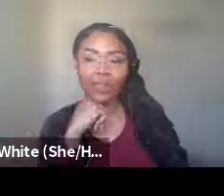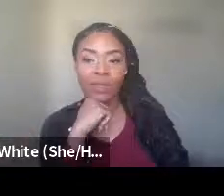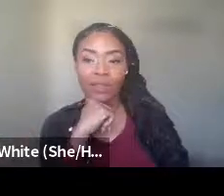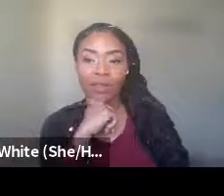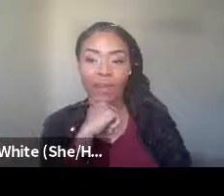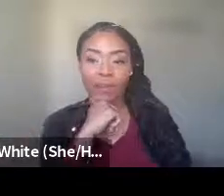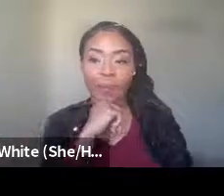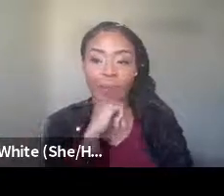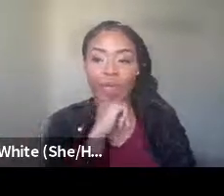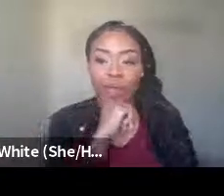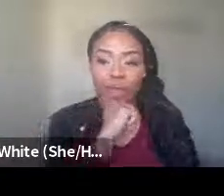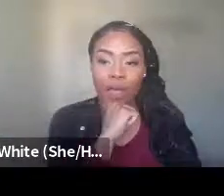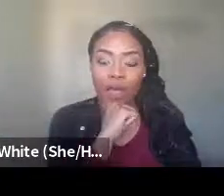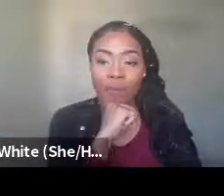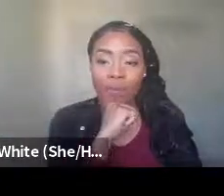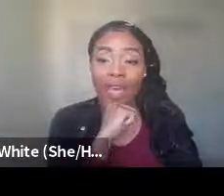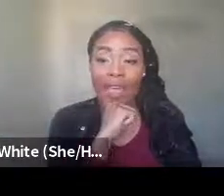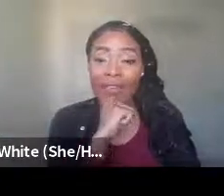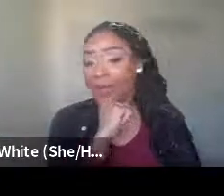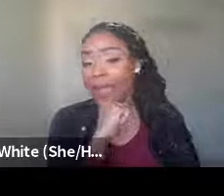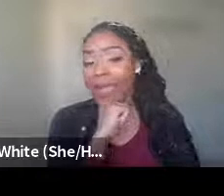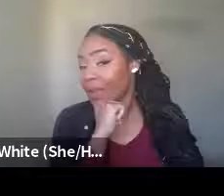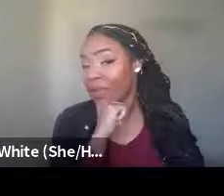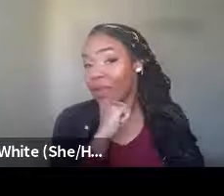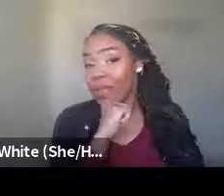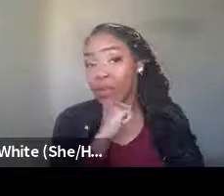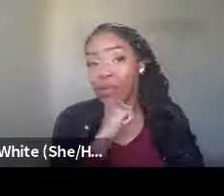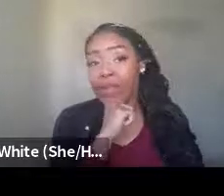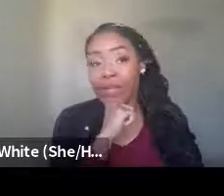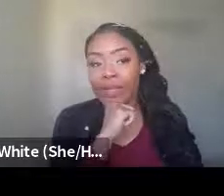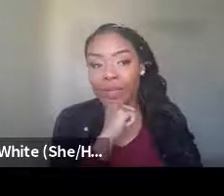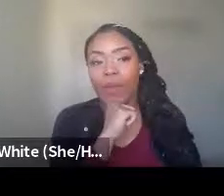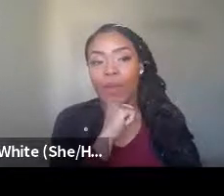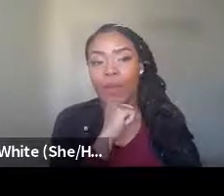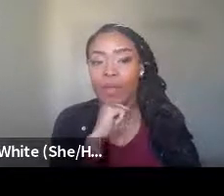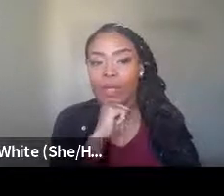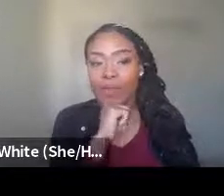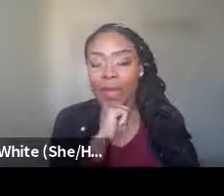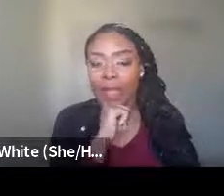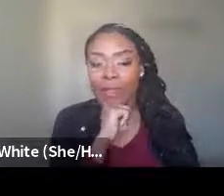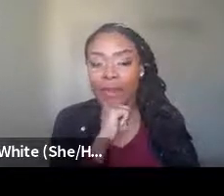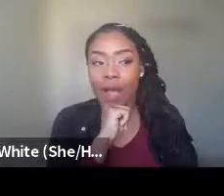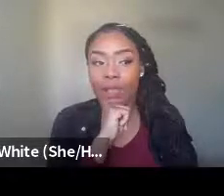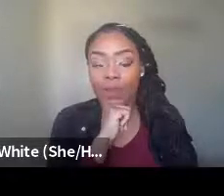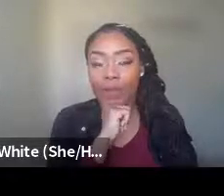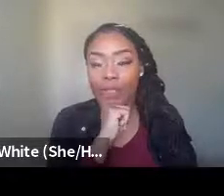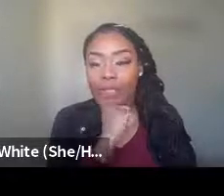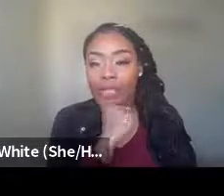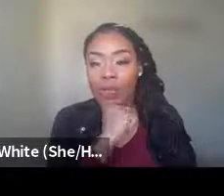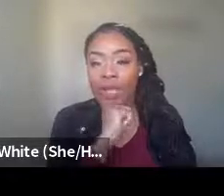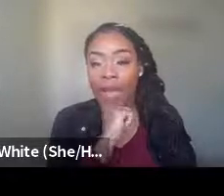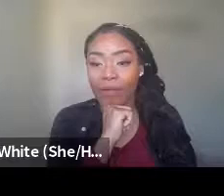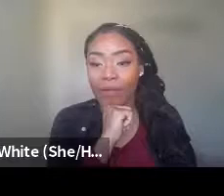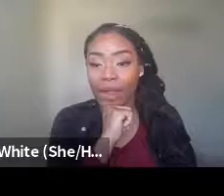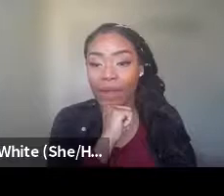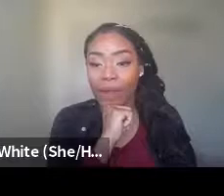students? Right? That answer may be revealing something about your implicit bias or unconscious preferences